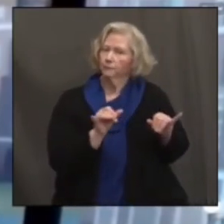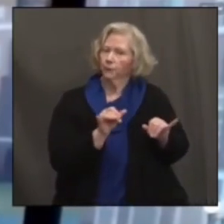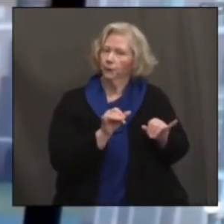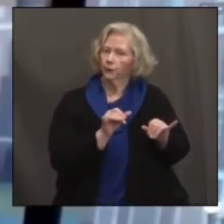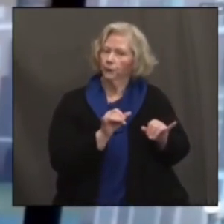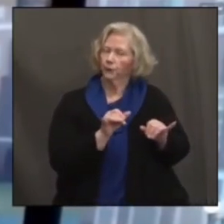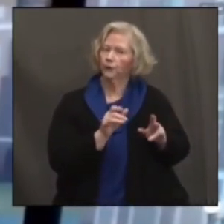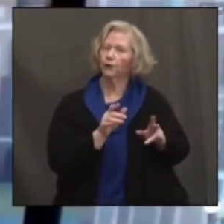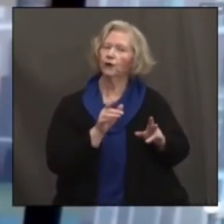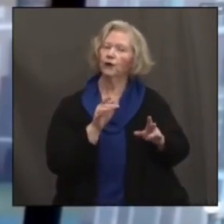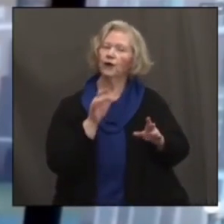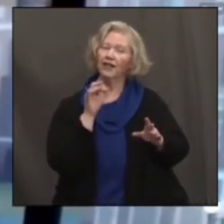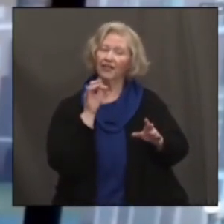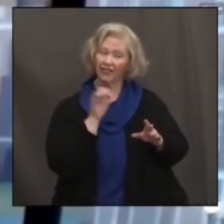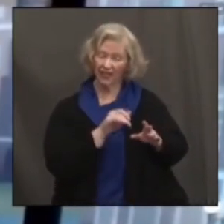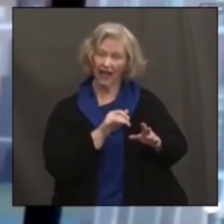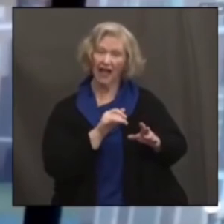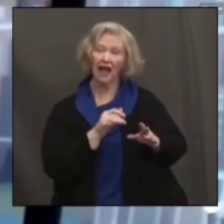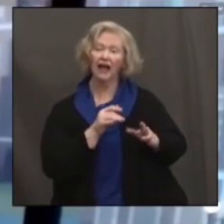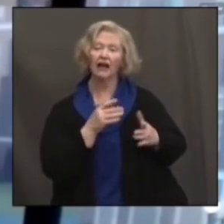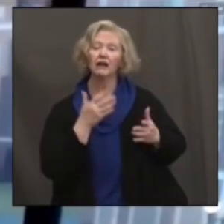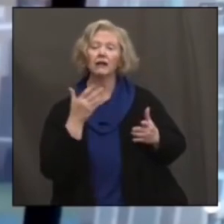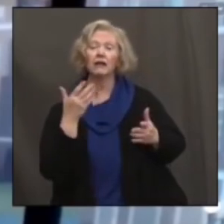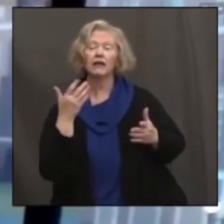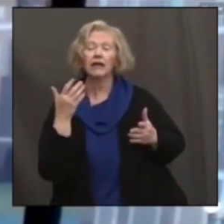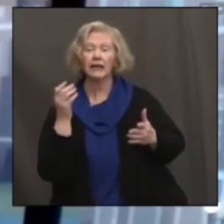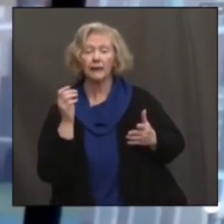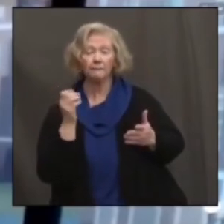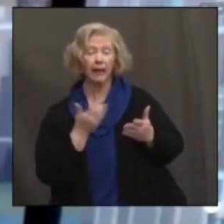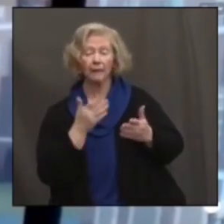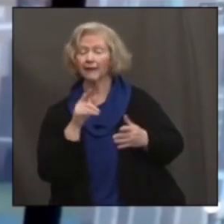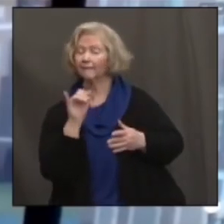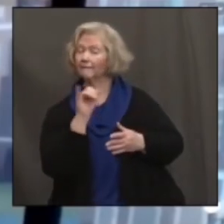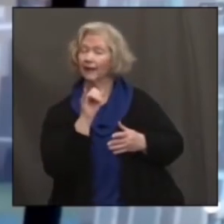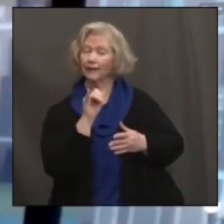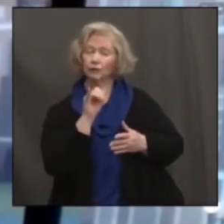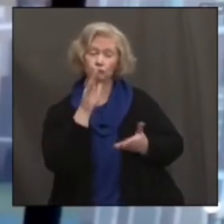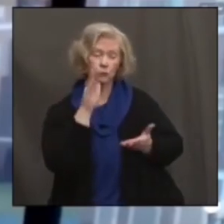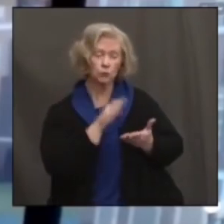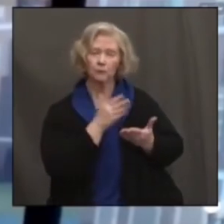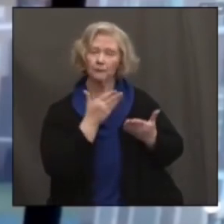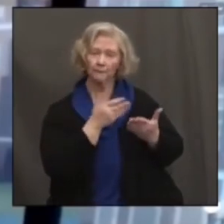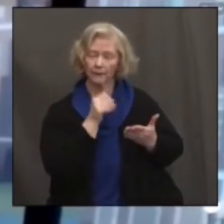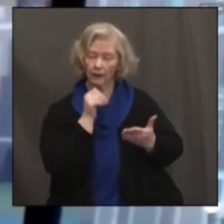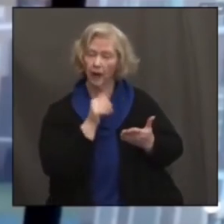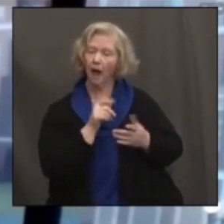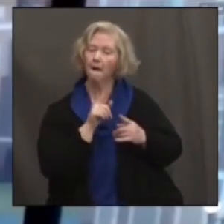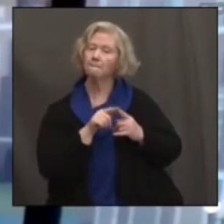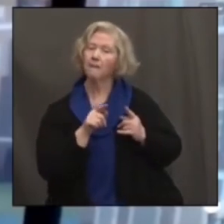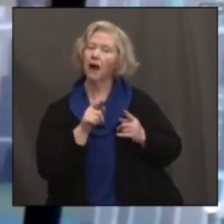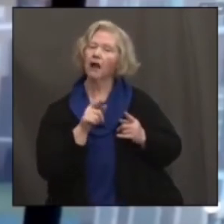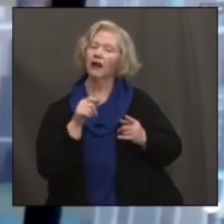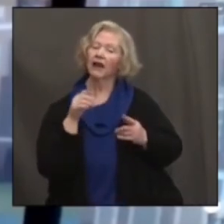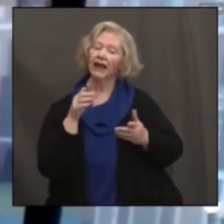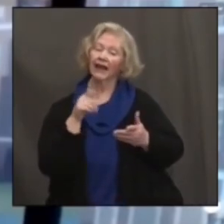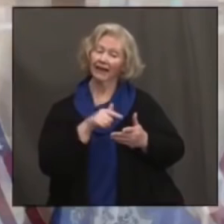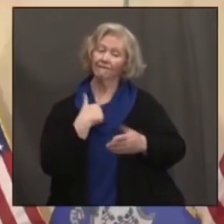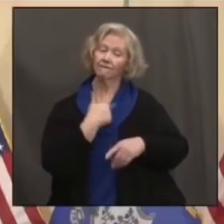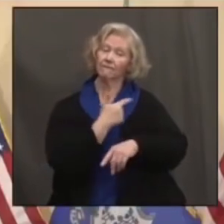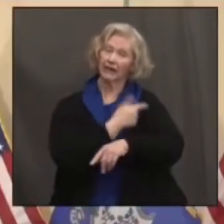reduce, if not infections, we can reduce the ability of one person who's vaccinated transmitting the virus to another person.